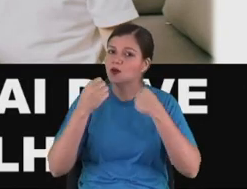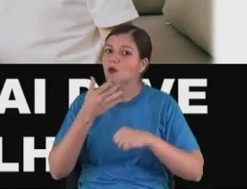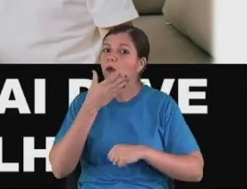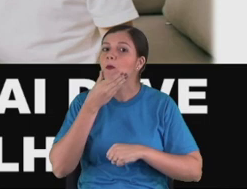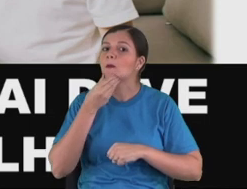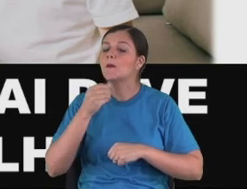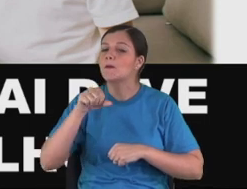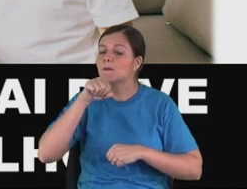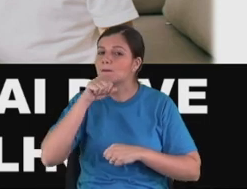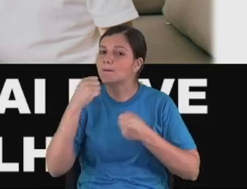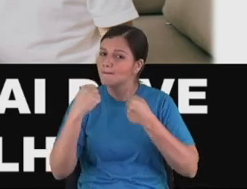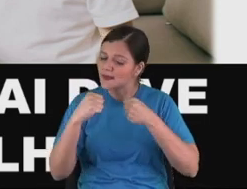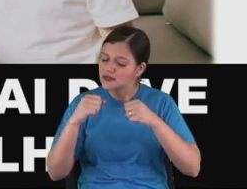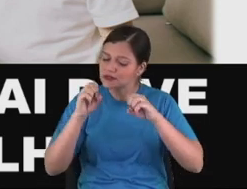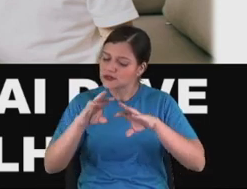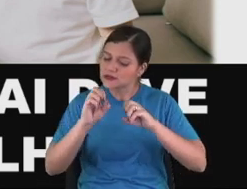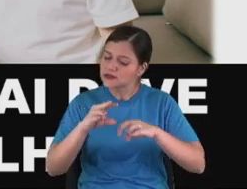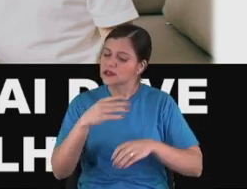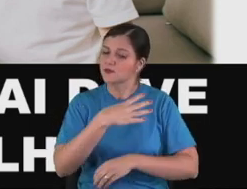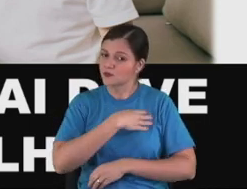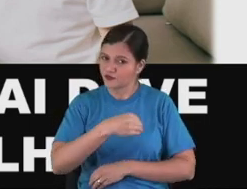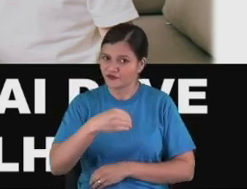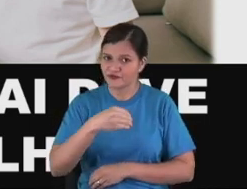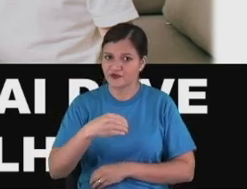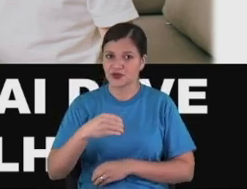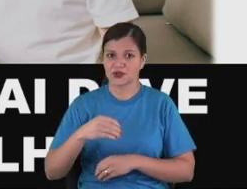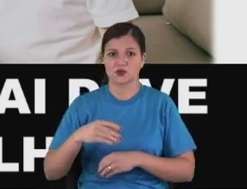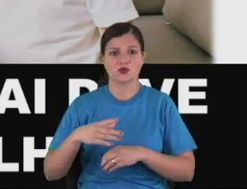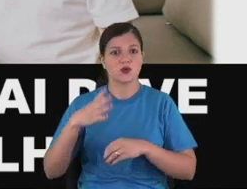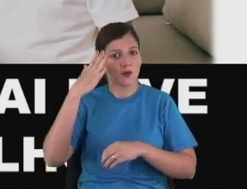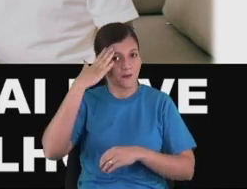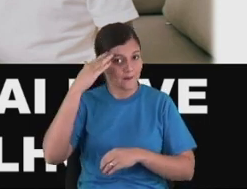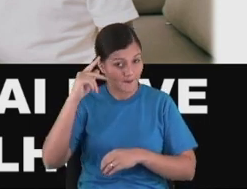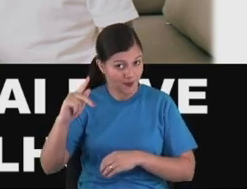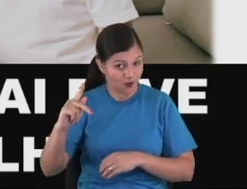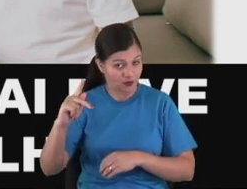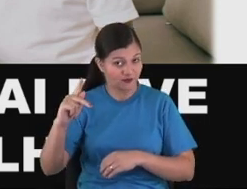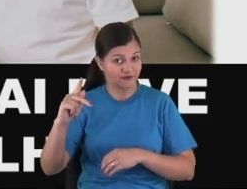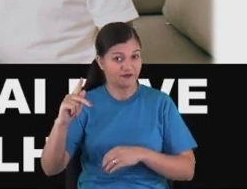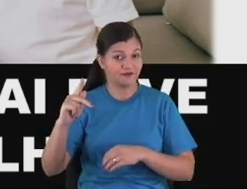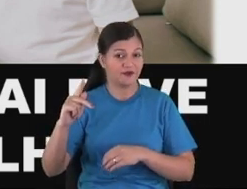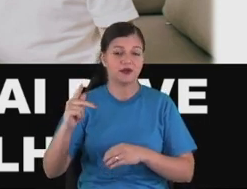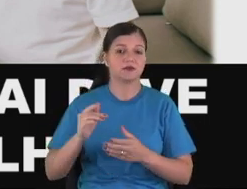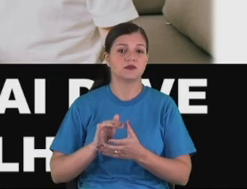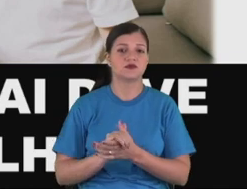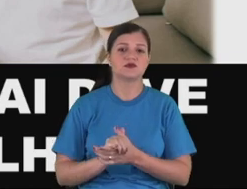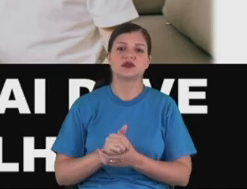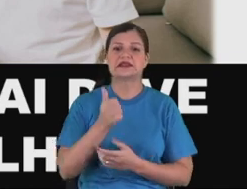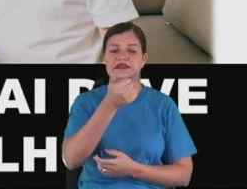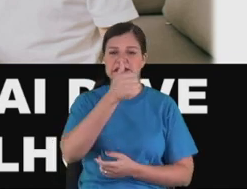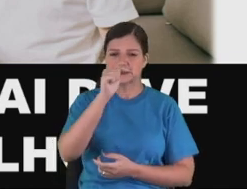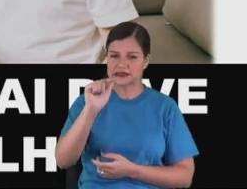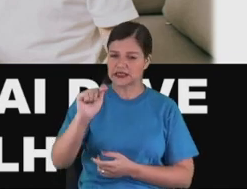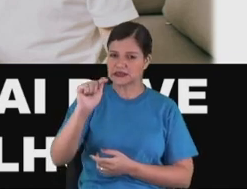70 things that the father can have to teach his kids, to children.